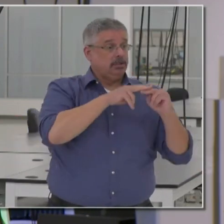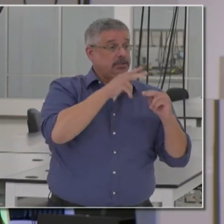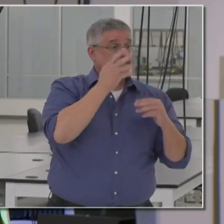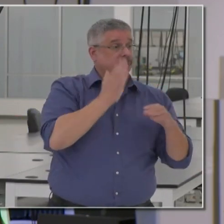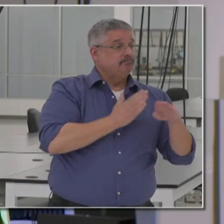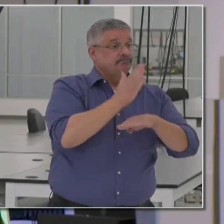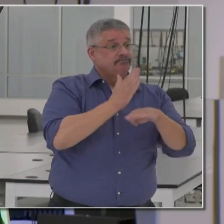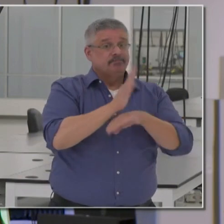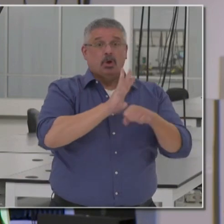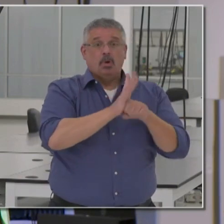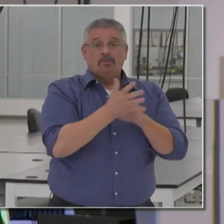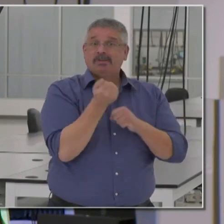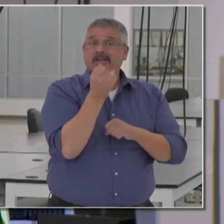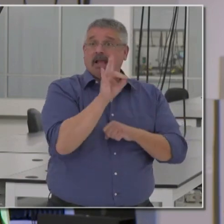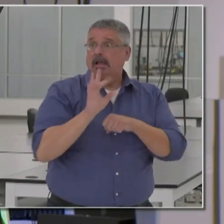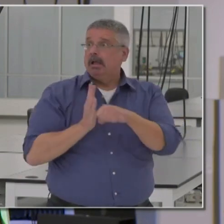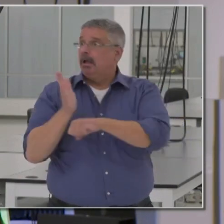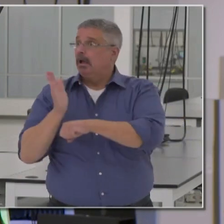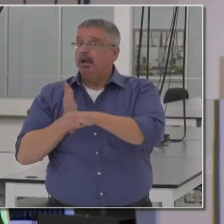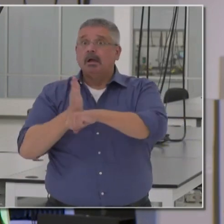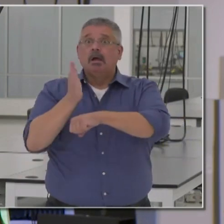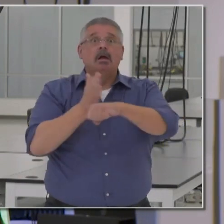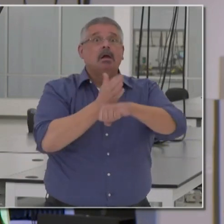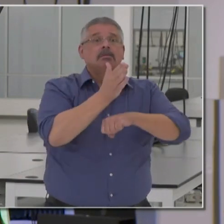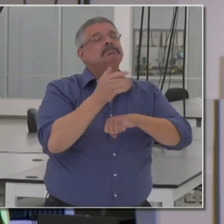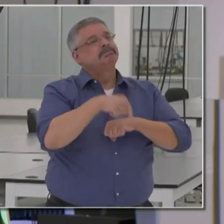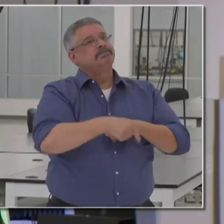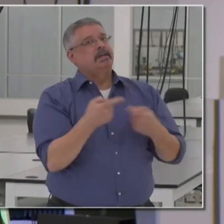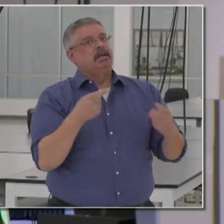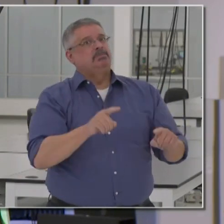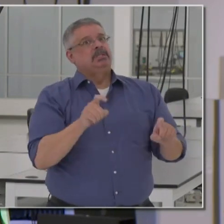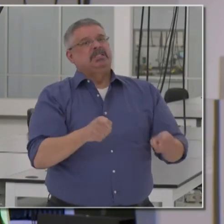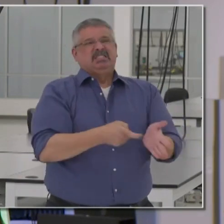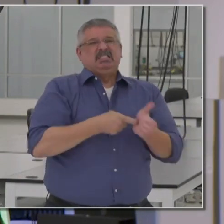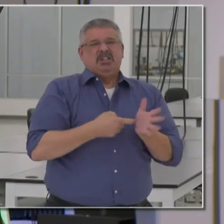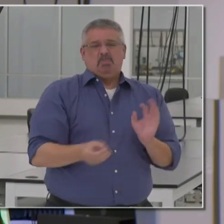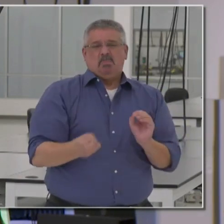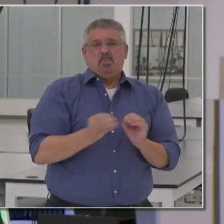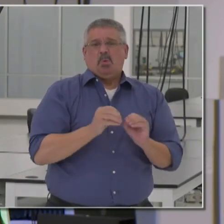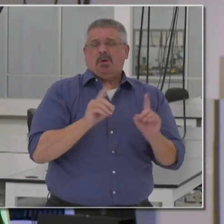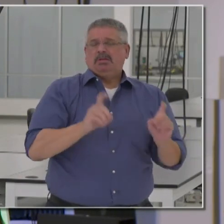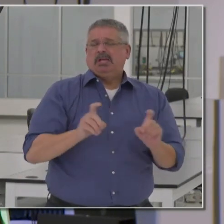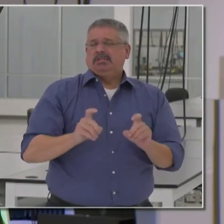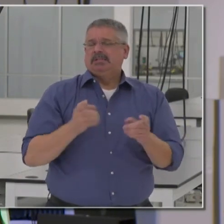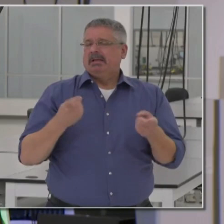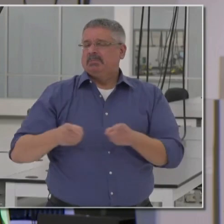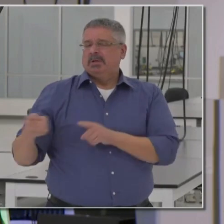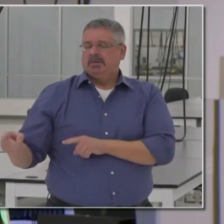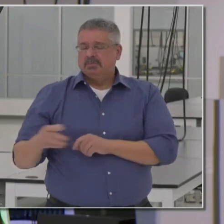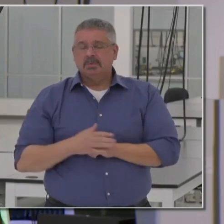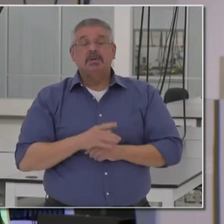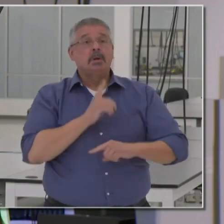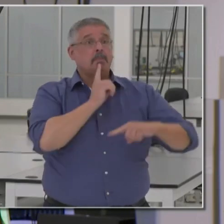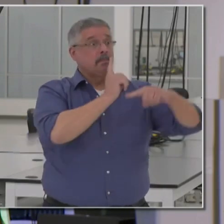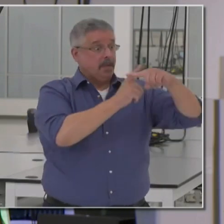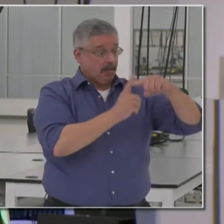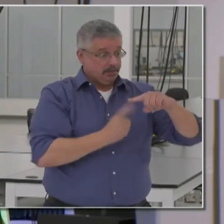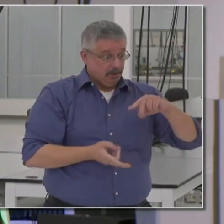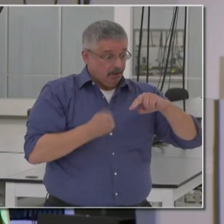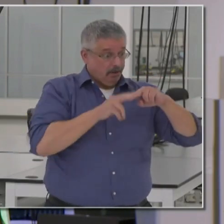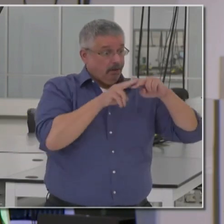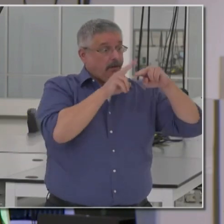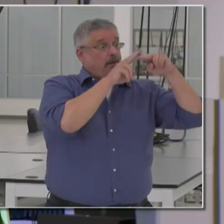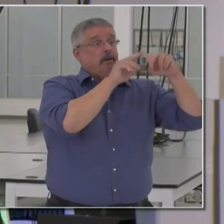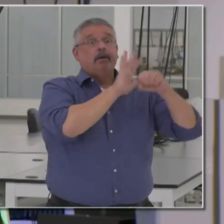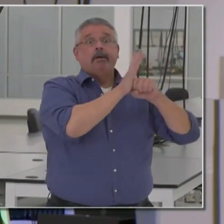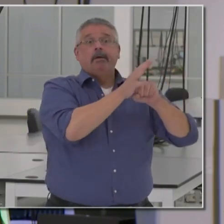experiencing around this nation in our case rate and increase, particularly in our positivity rate, and the need and desire to